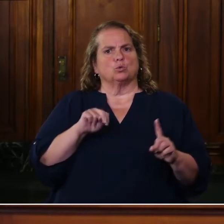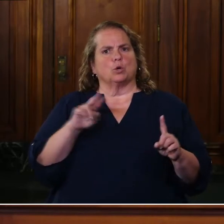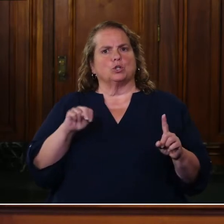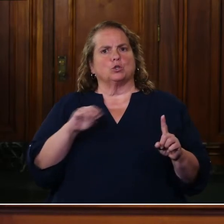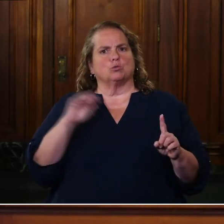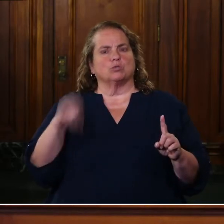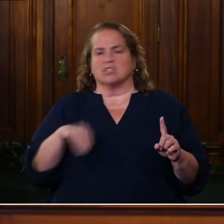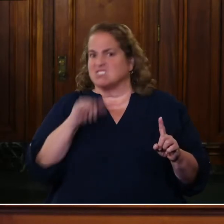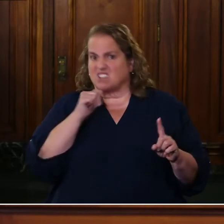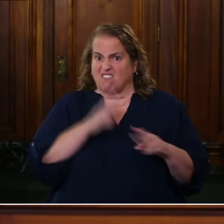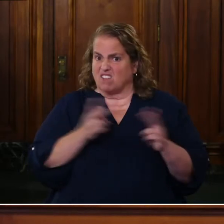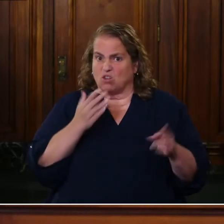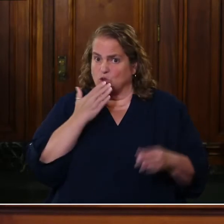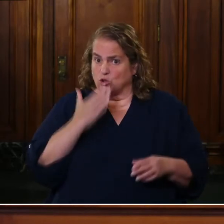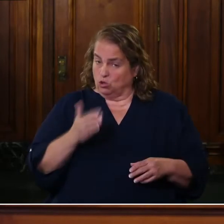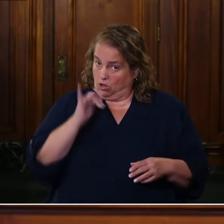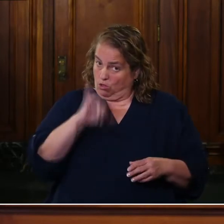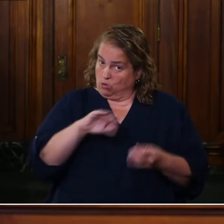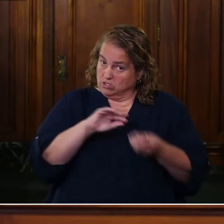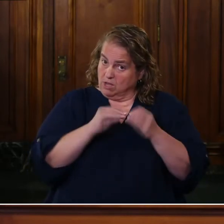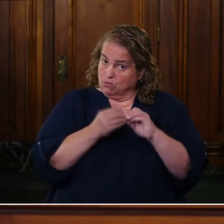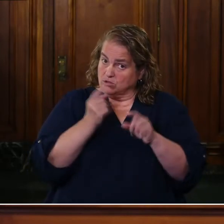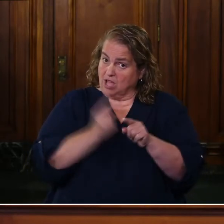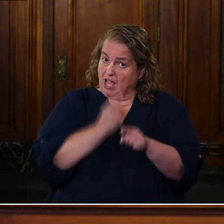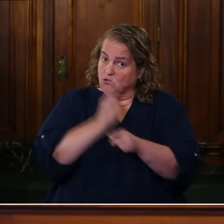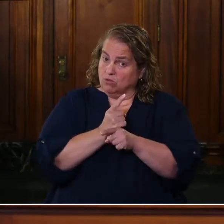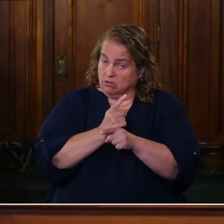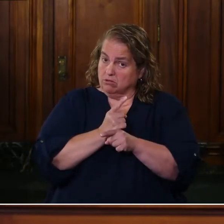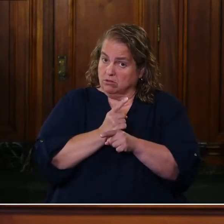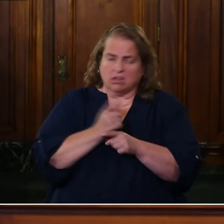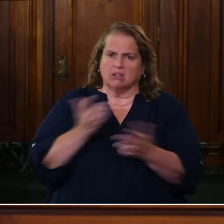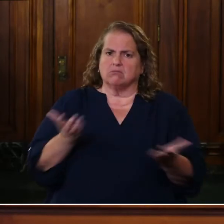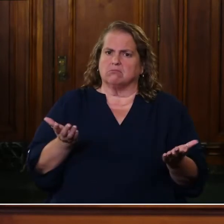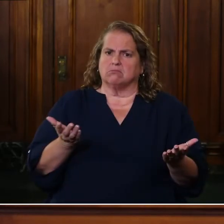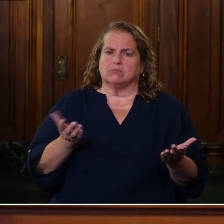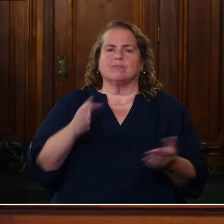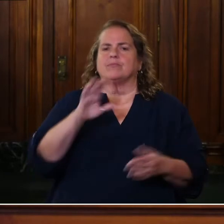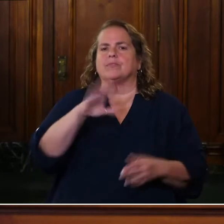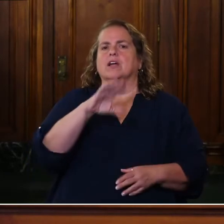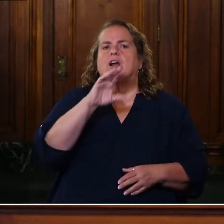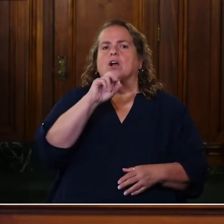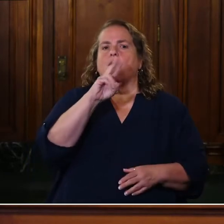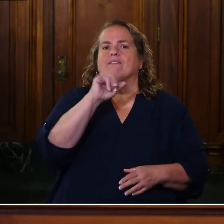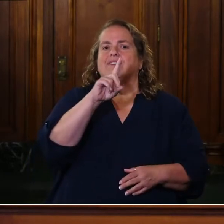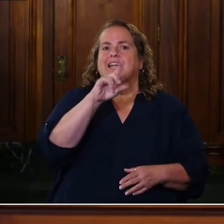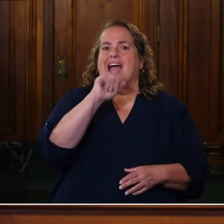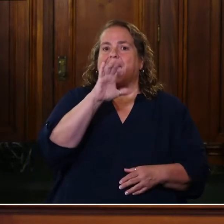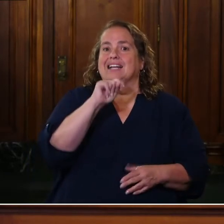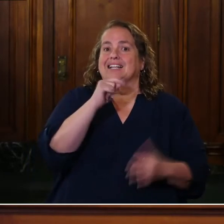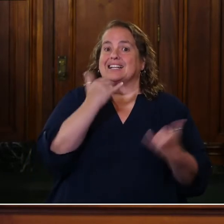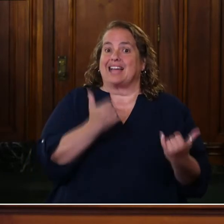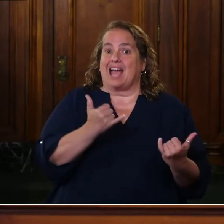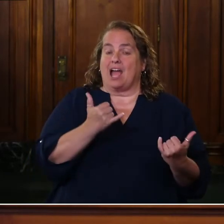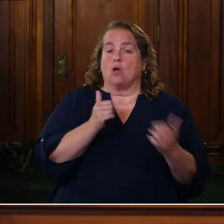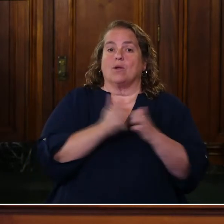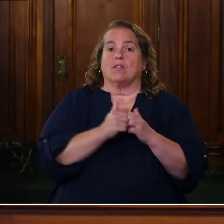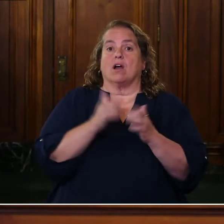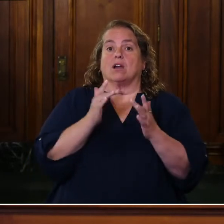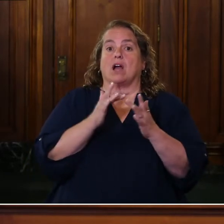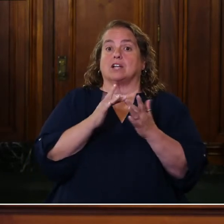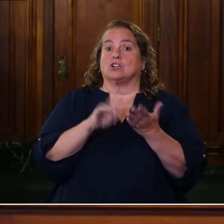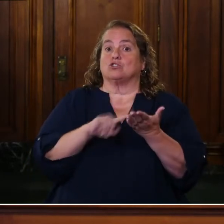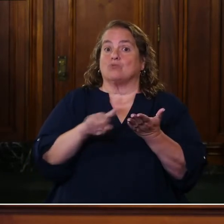good. Are those figures accurate? And so what's the progress? Yeah, the, the figures on COVID Act Now in relation to contact tracing.